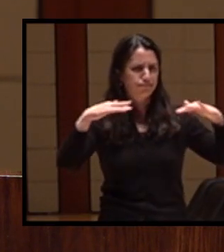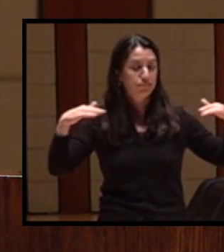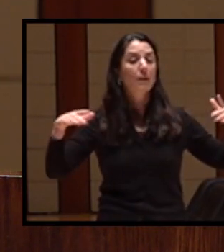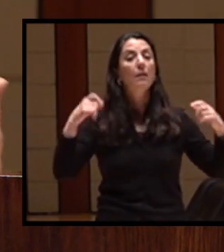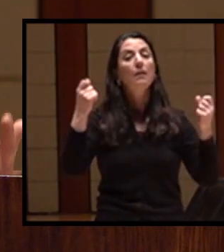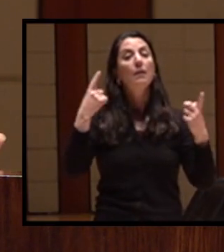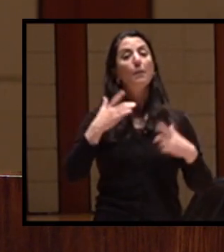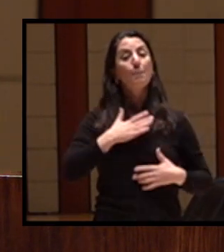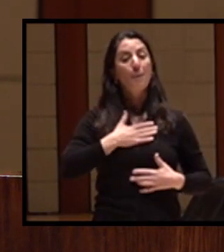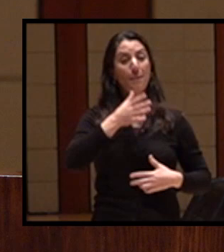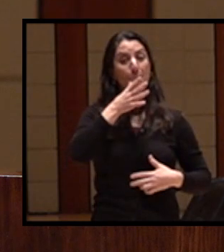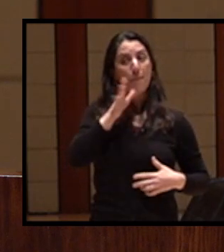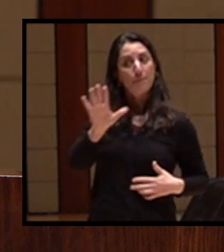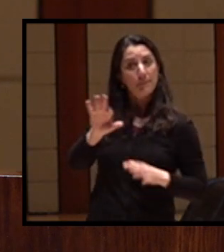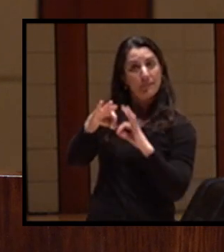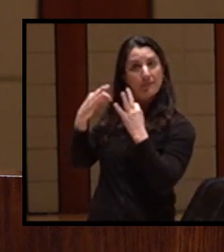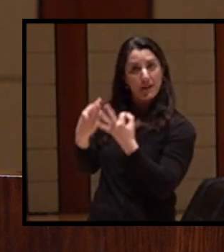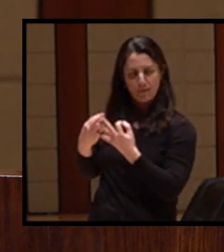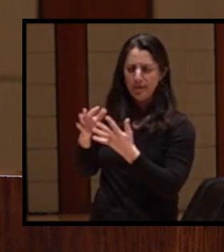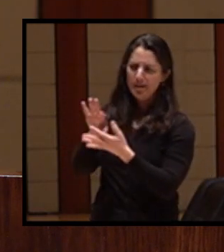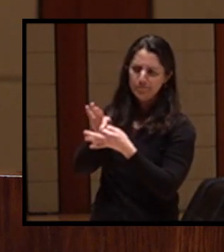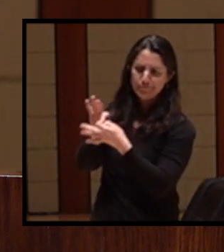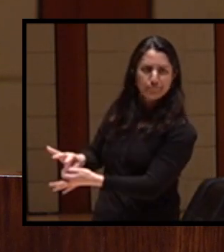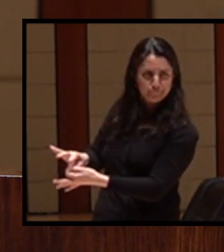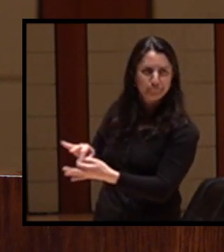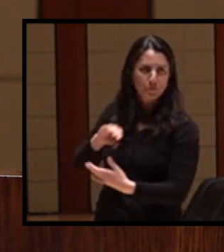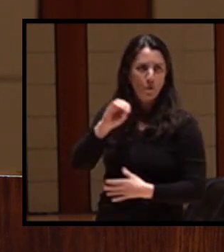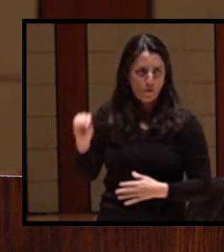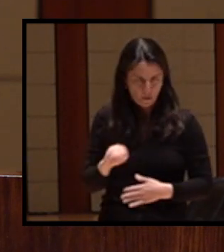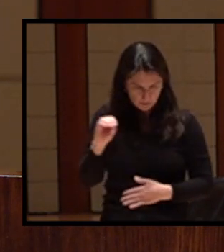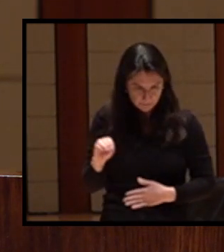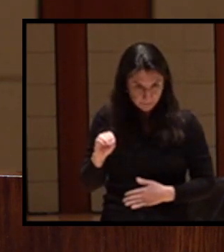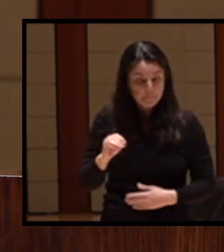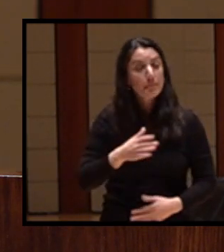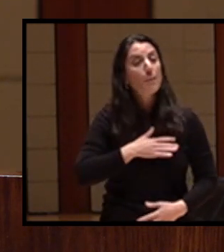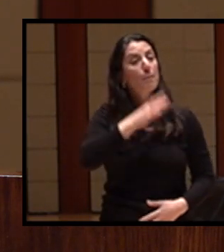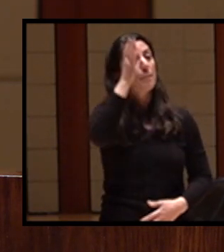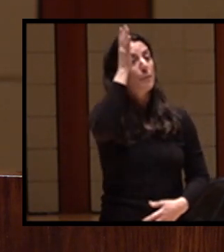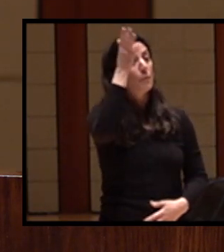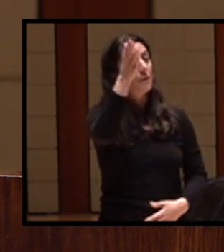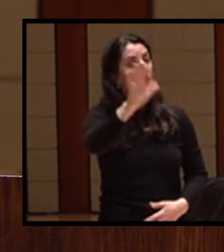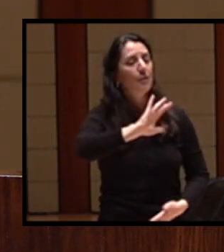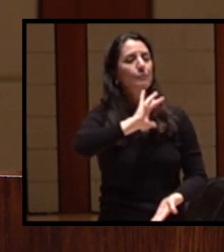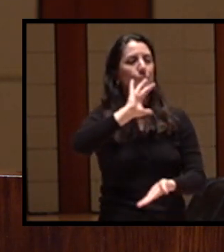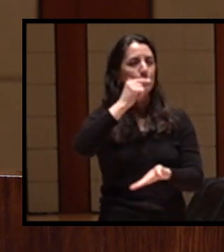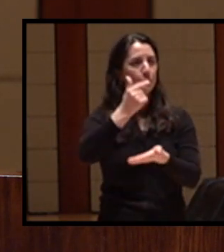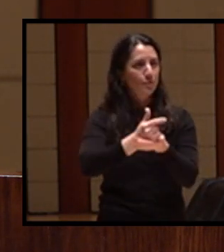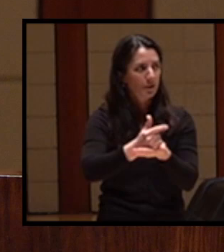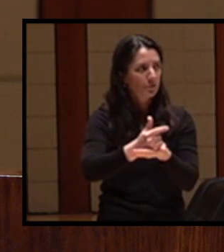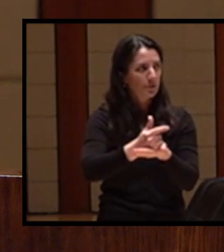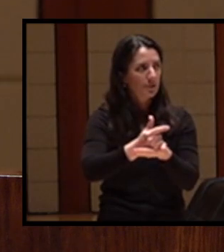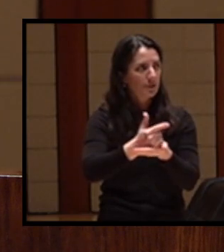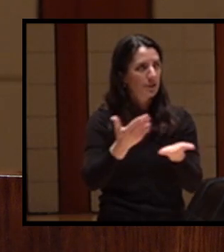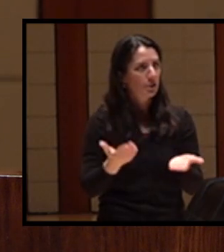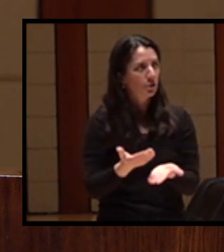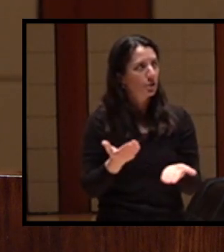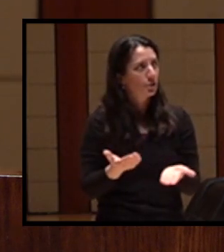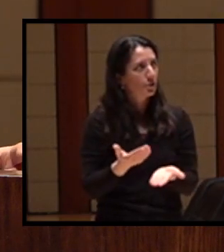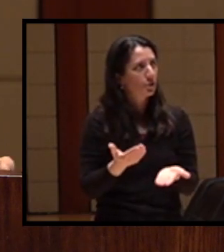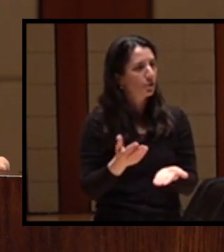Oregon and in fact my grandfather graduated from Willamette and was it 64?